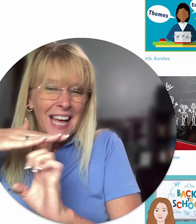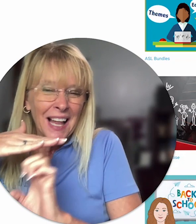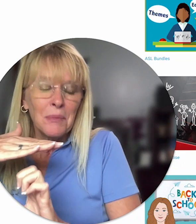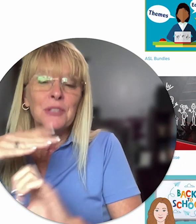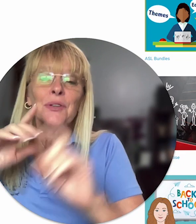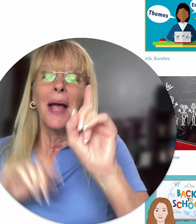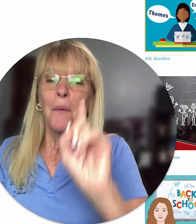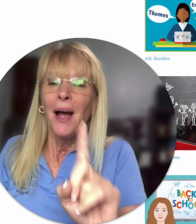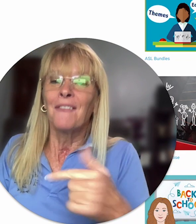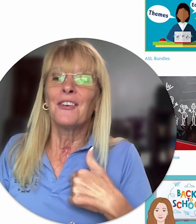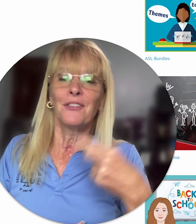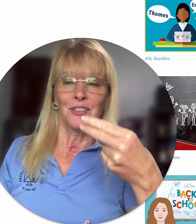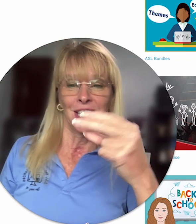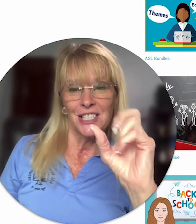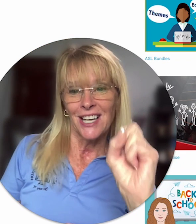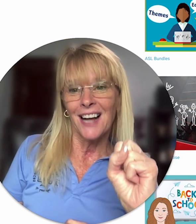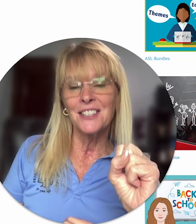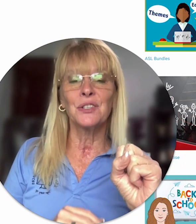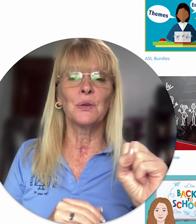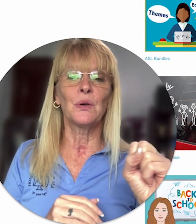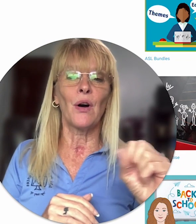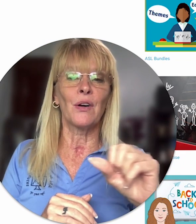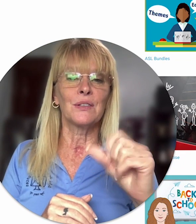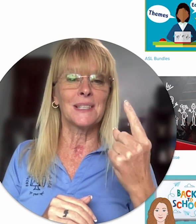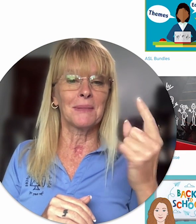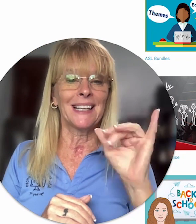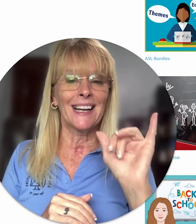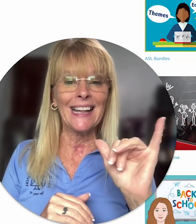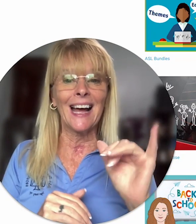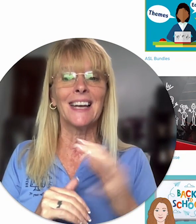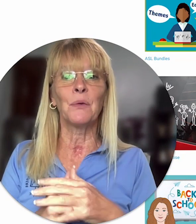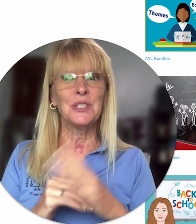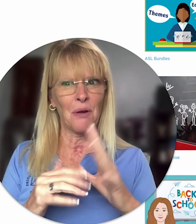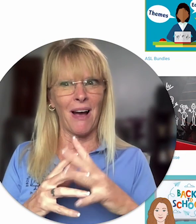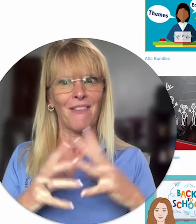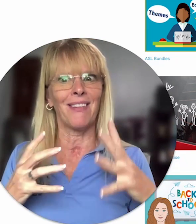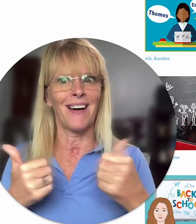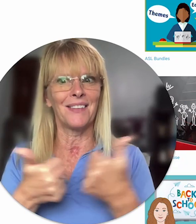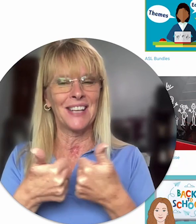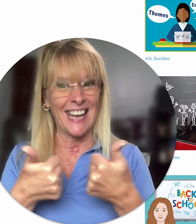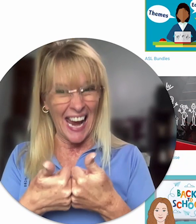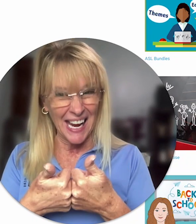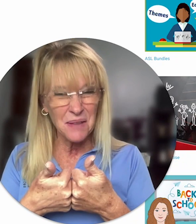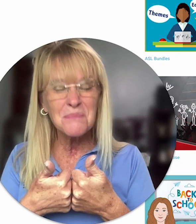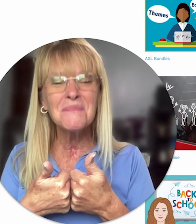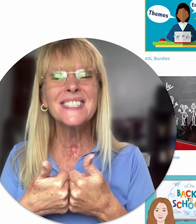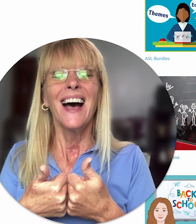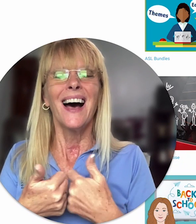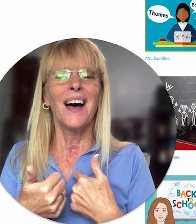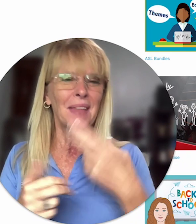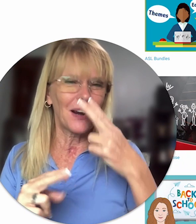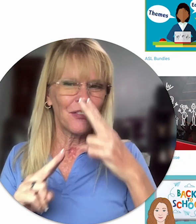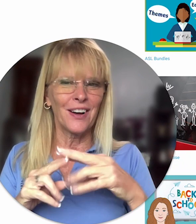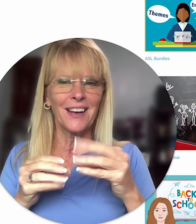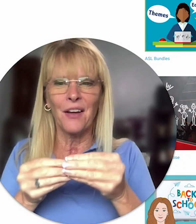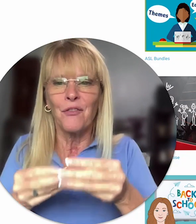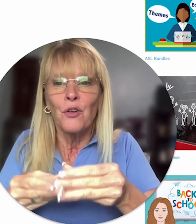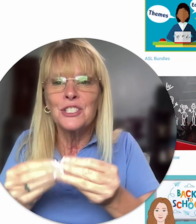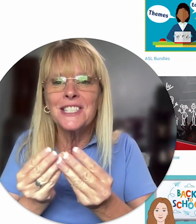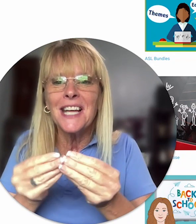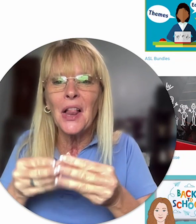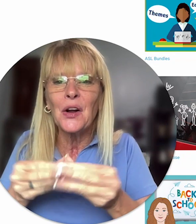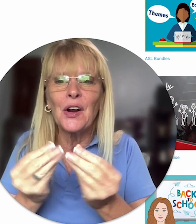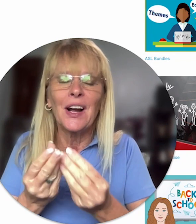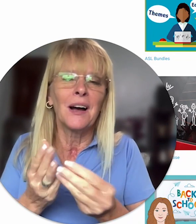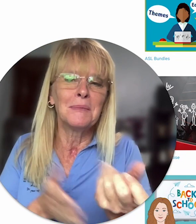related to elementary however if you're teaching high school or something like that we do have a lot of games that are fun like